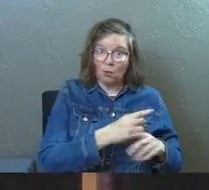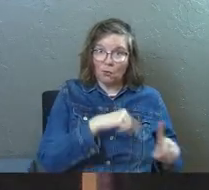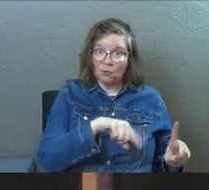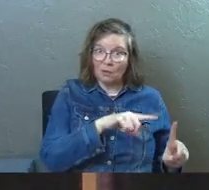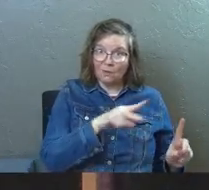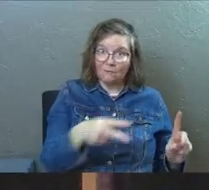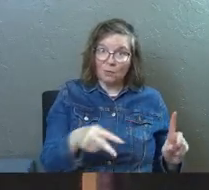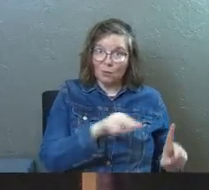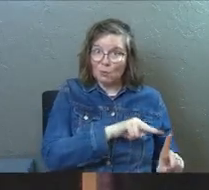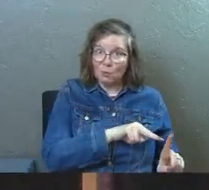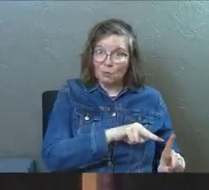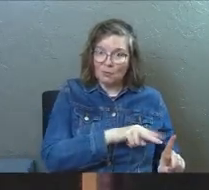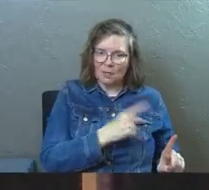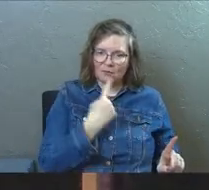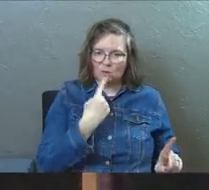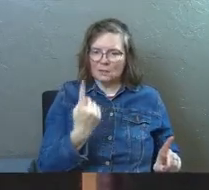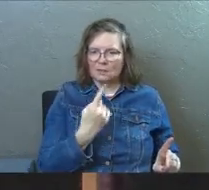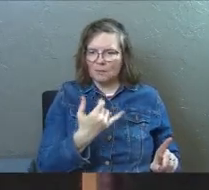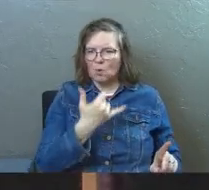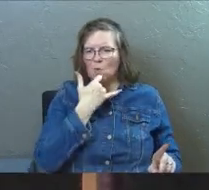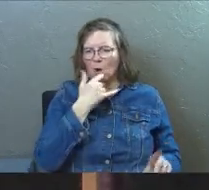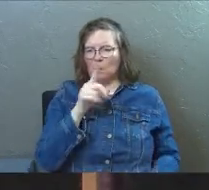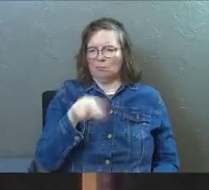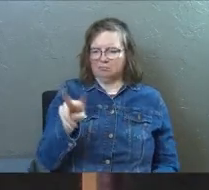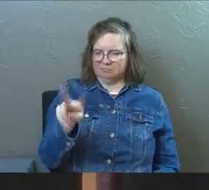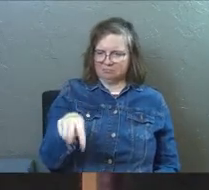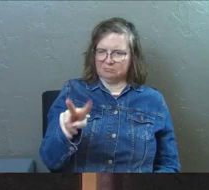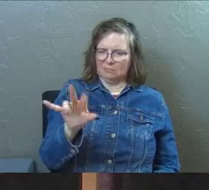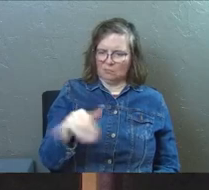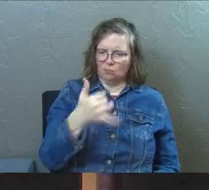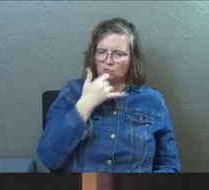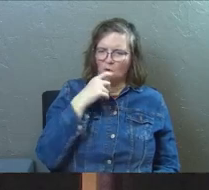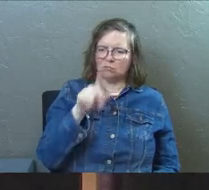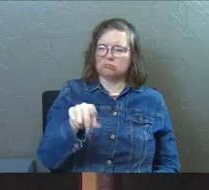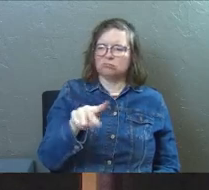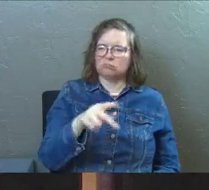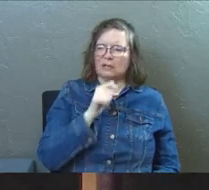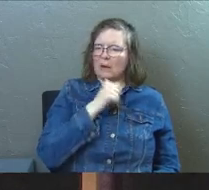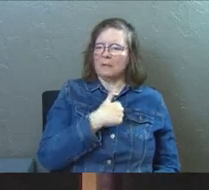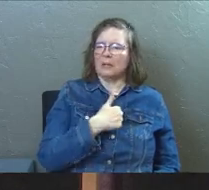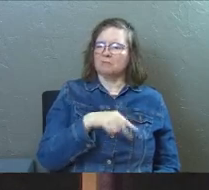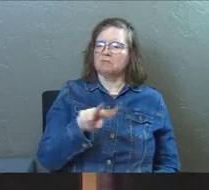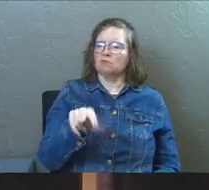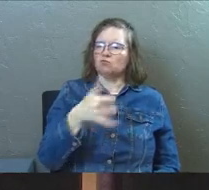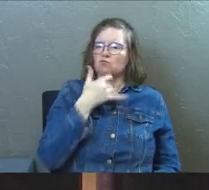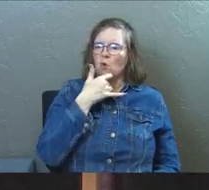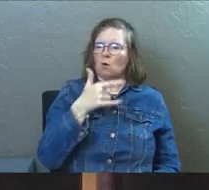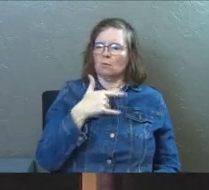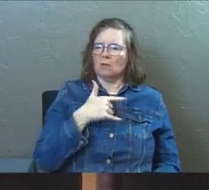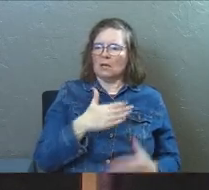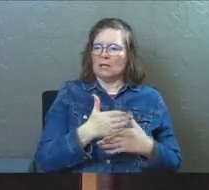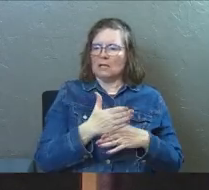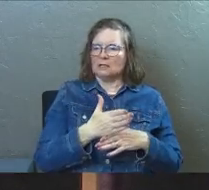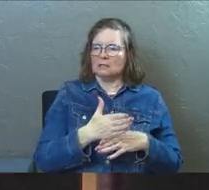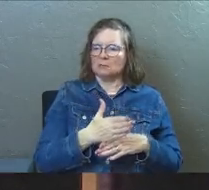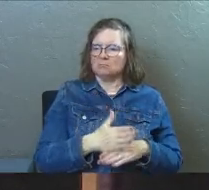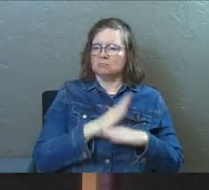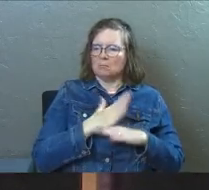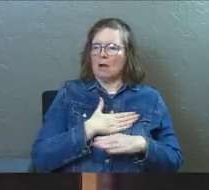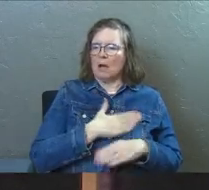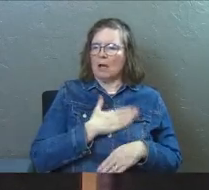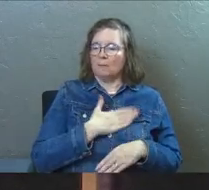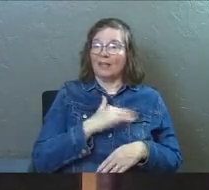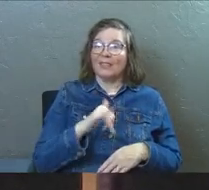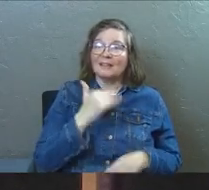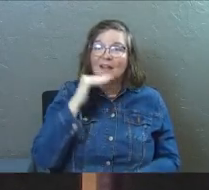it. And you've said something's wrong with him. And he's in between me and my happiness. That's a